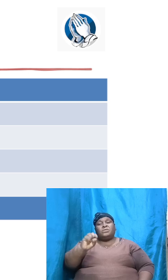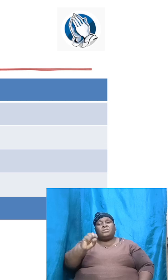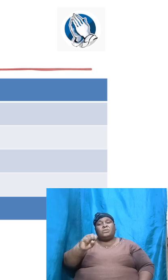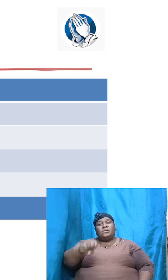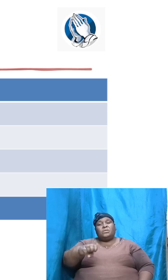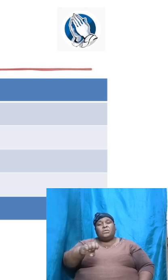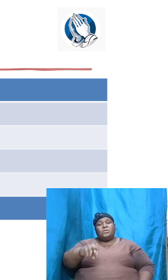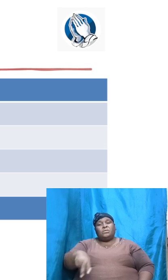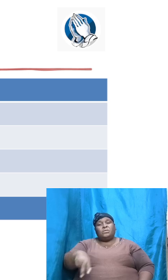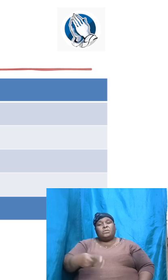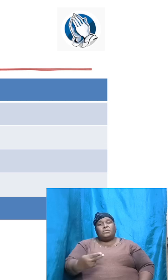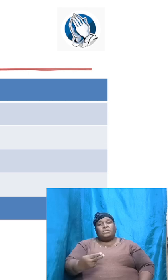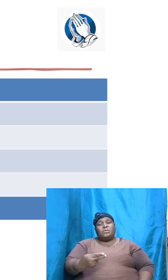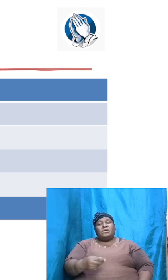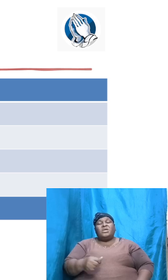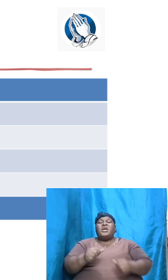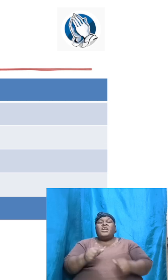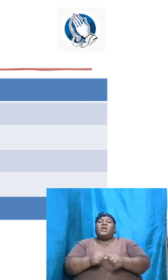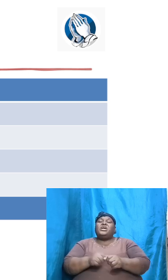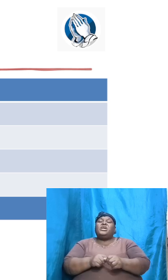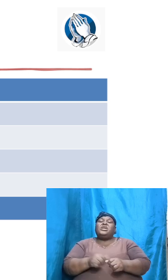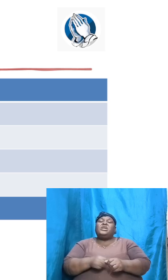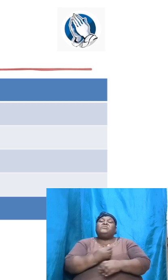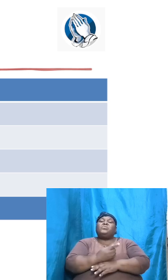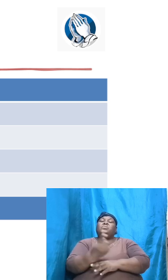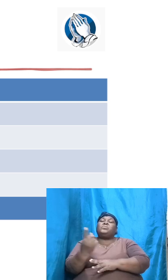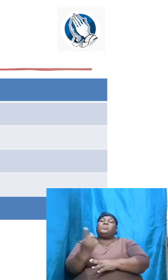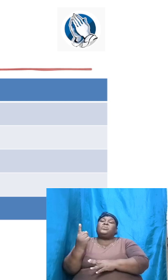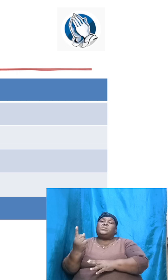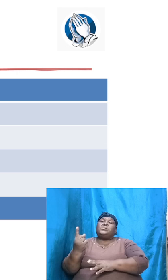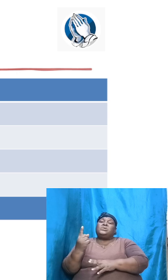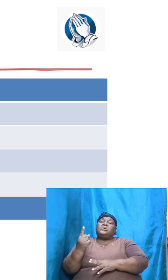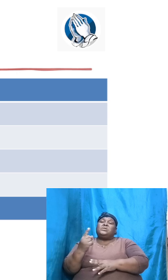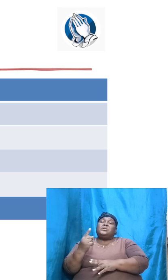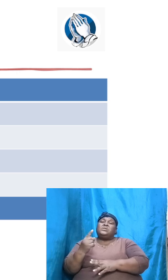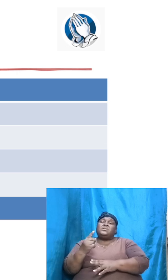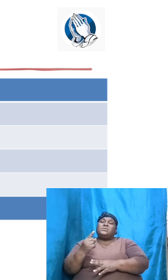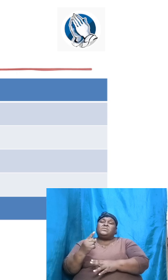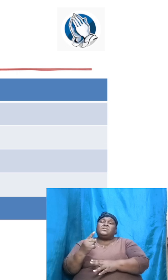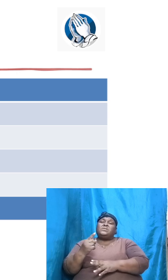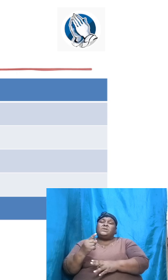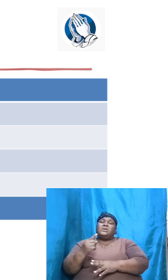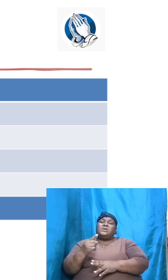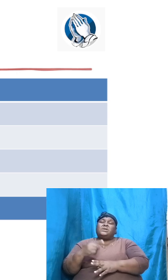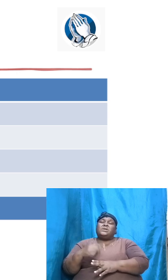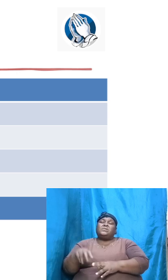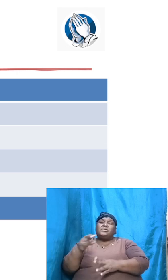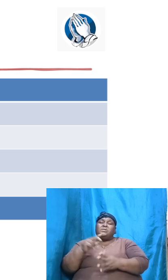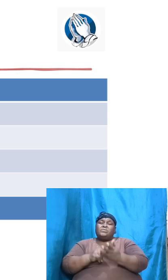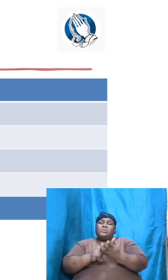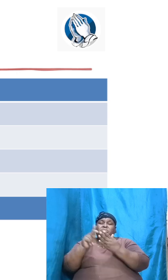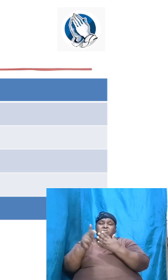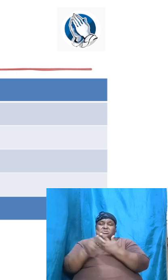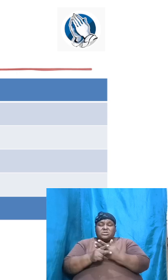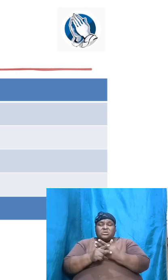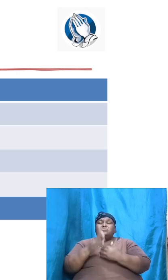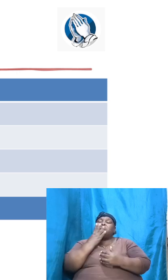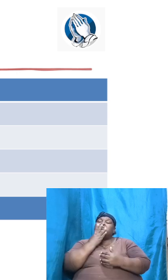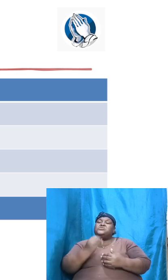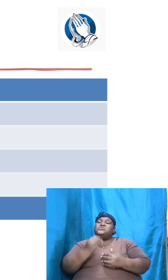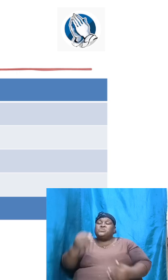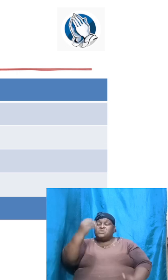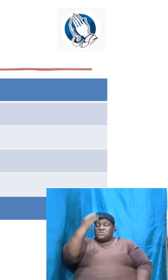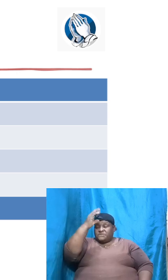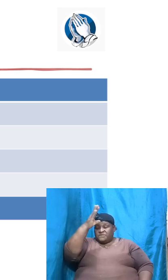individuals that represented the patriarchs, the Jewish fathers, every one of